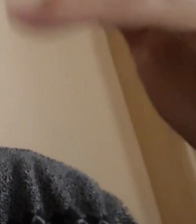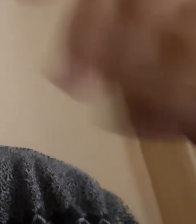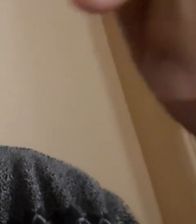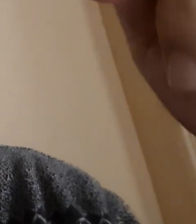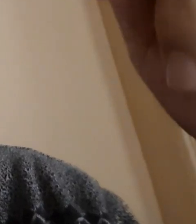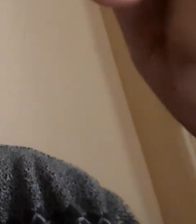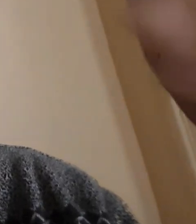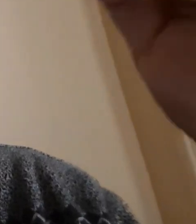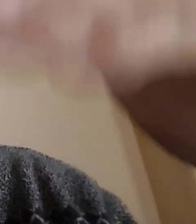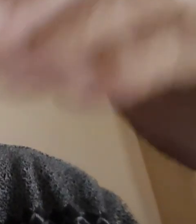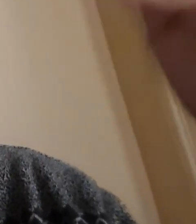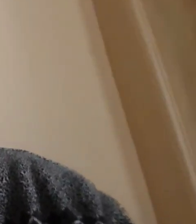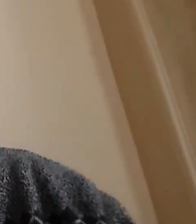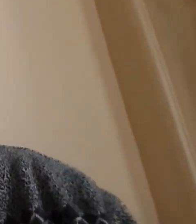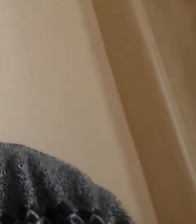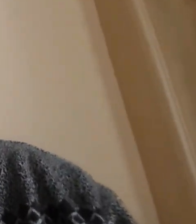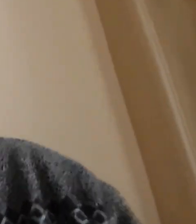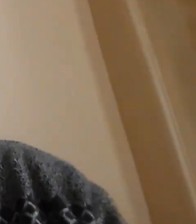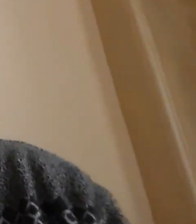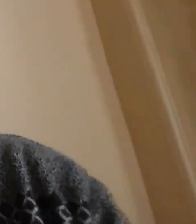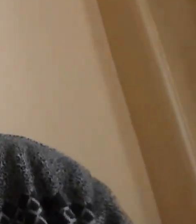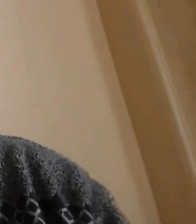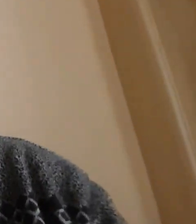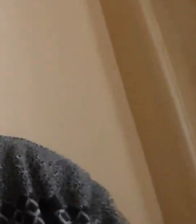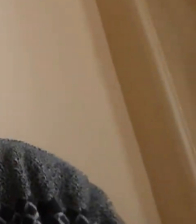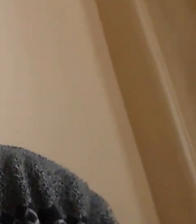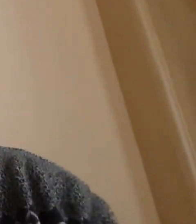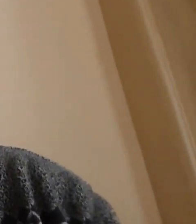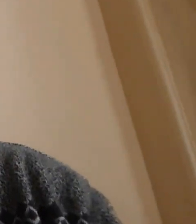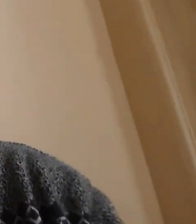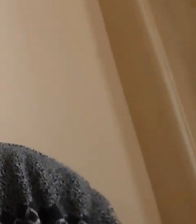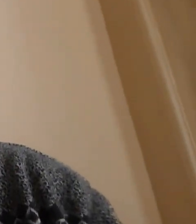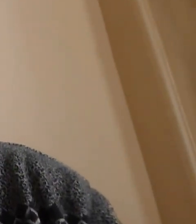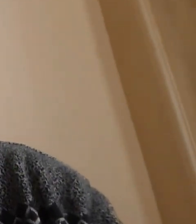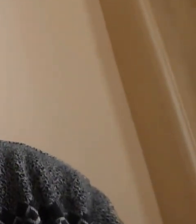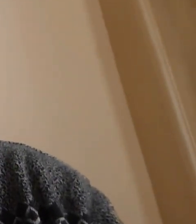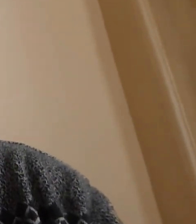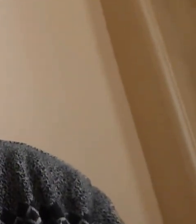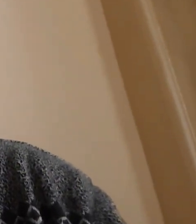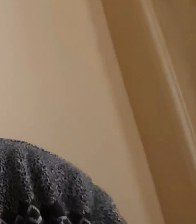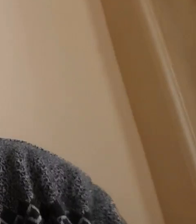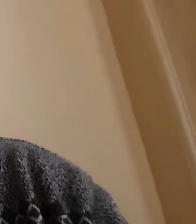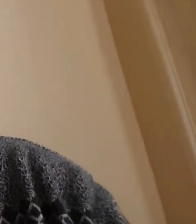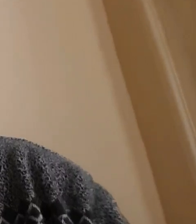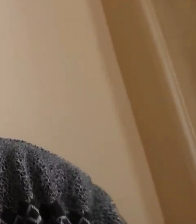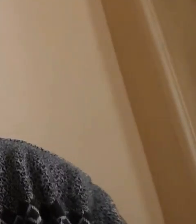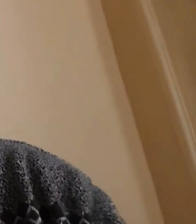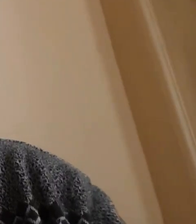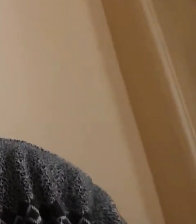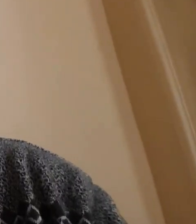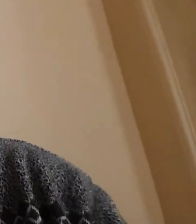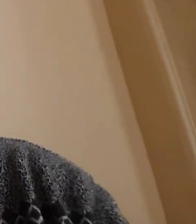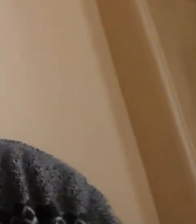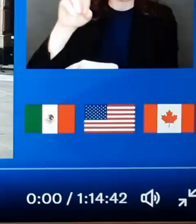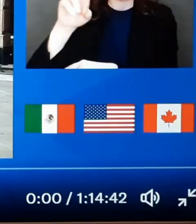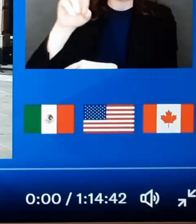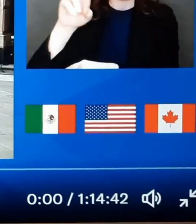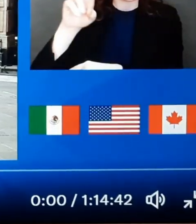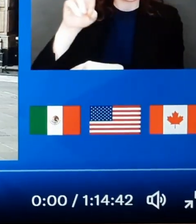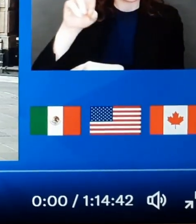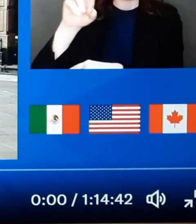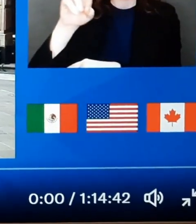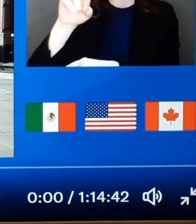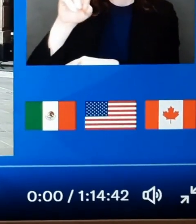I wish you a good time and take care. Let us listen what they